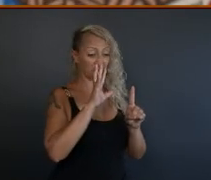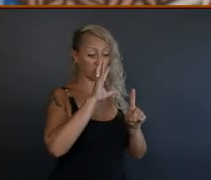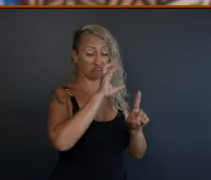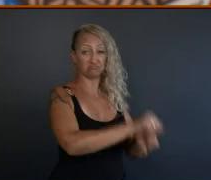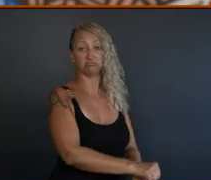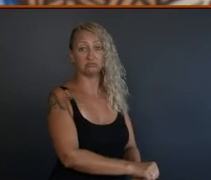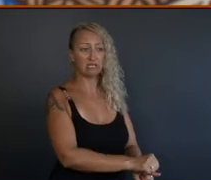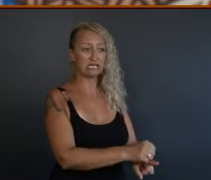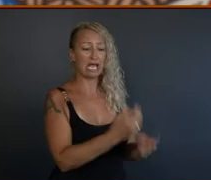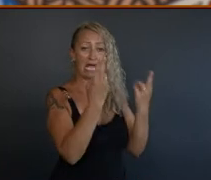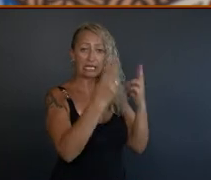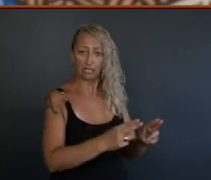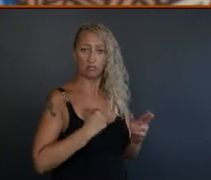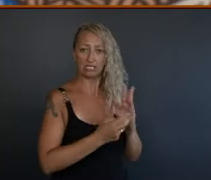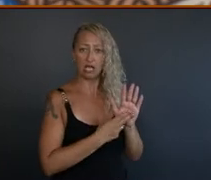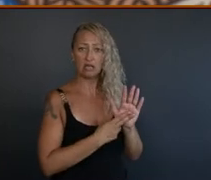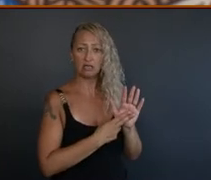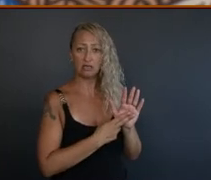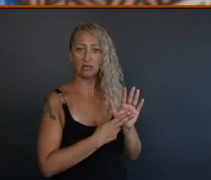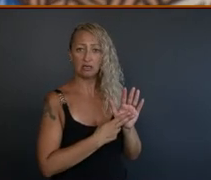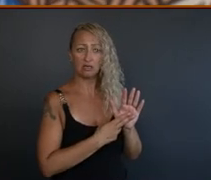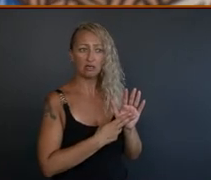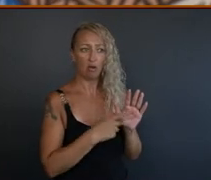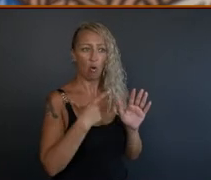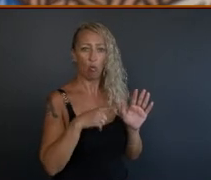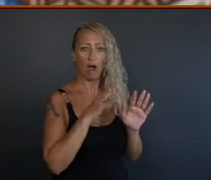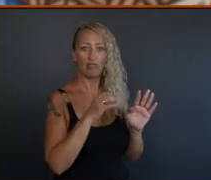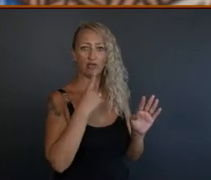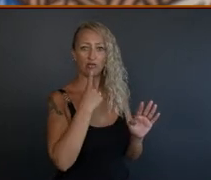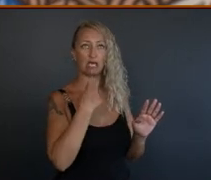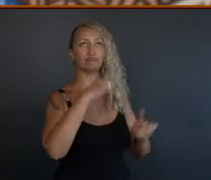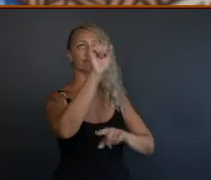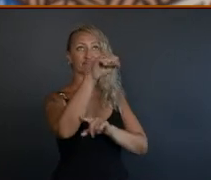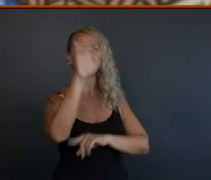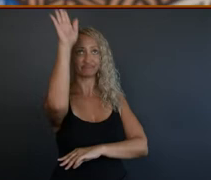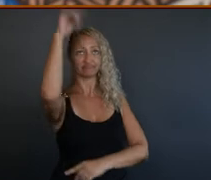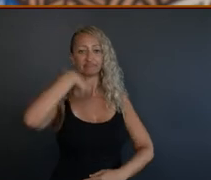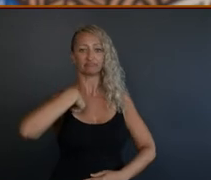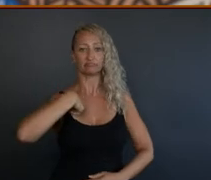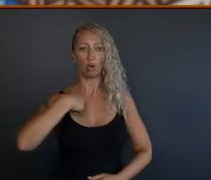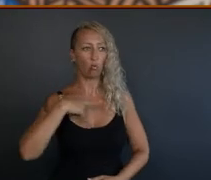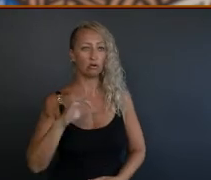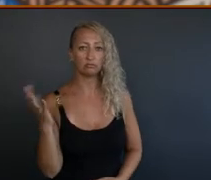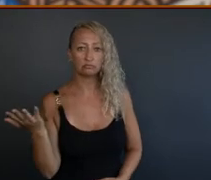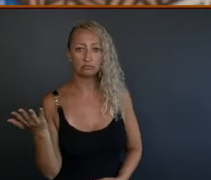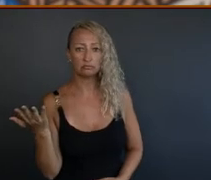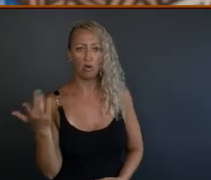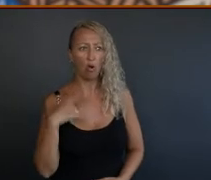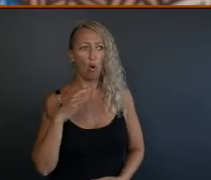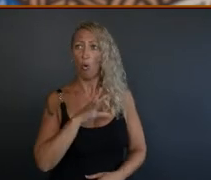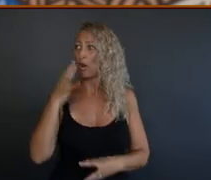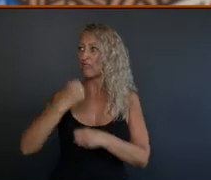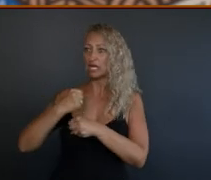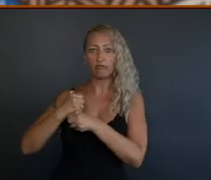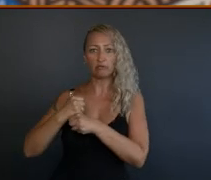hand and killed him. And why don't they admit that they killed him? Yeah. Yeah. Yeah. why don't the government